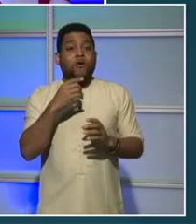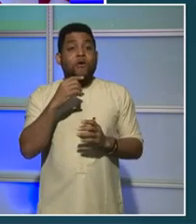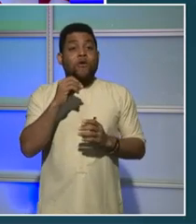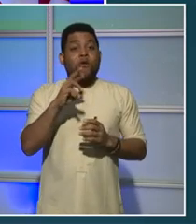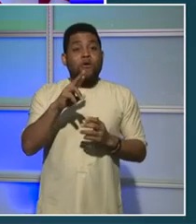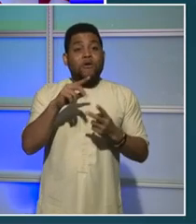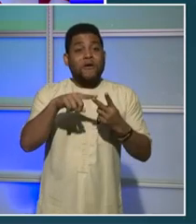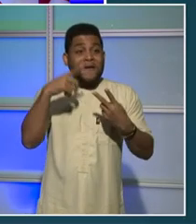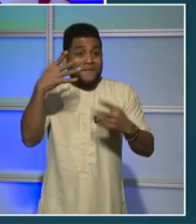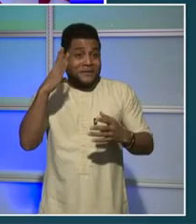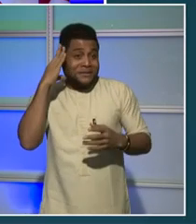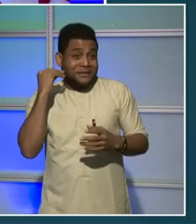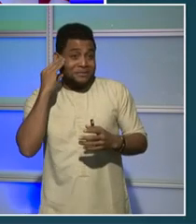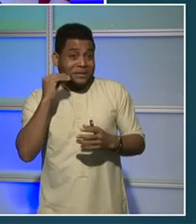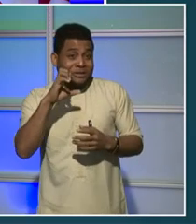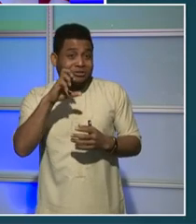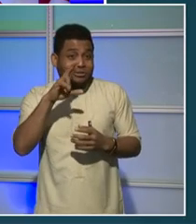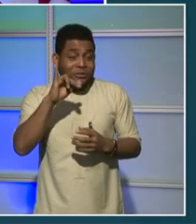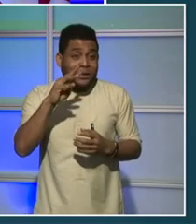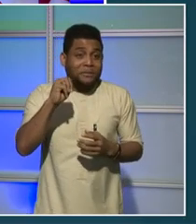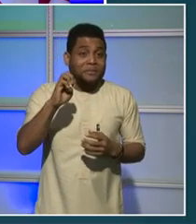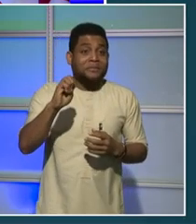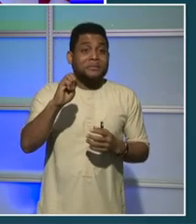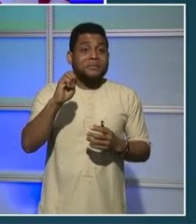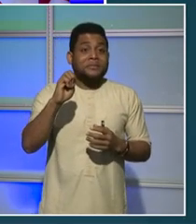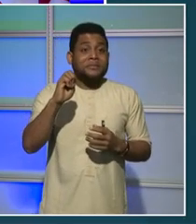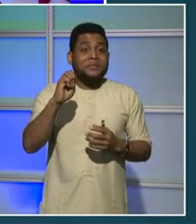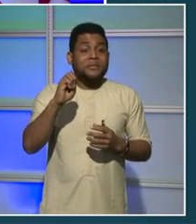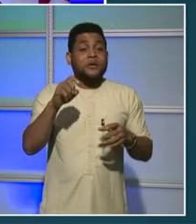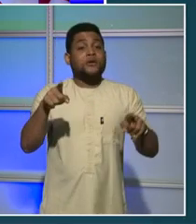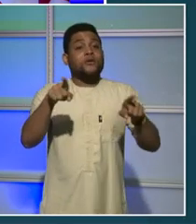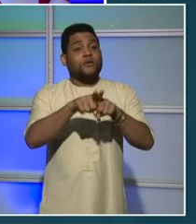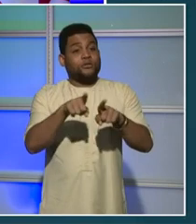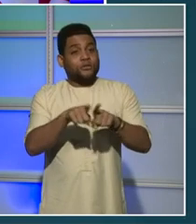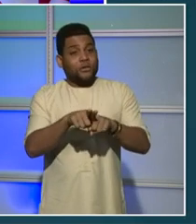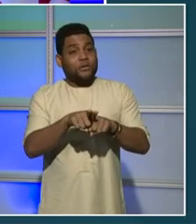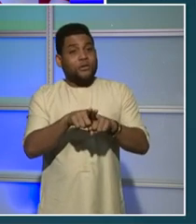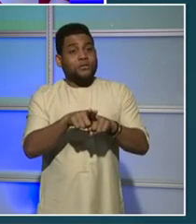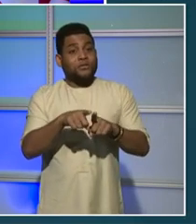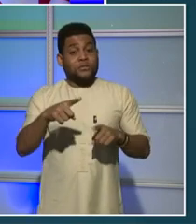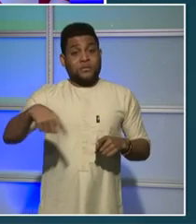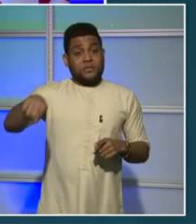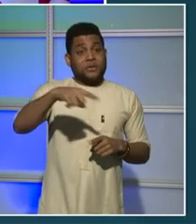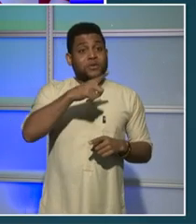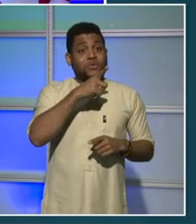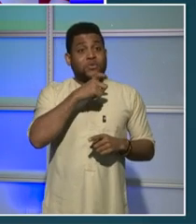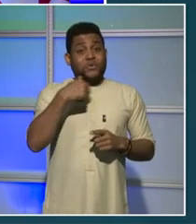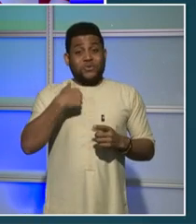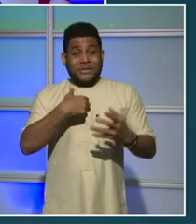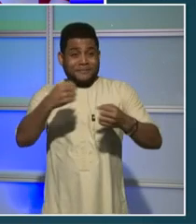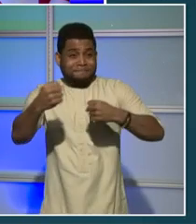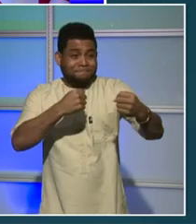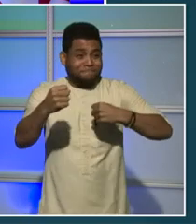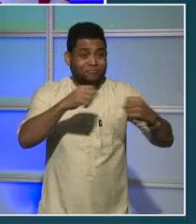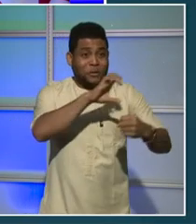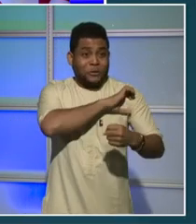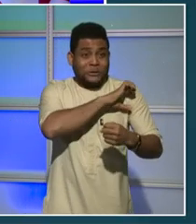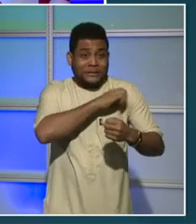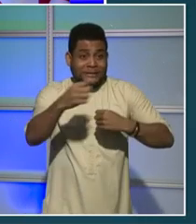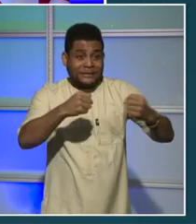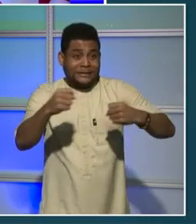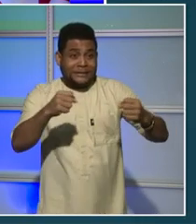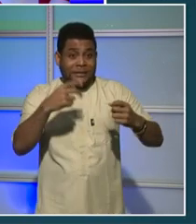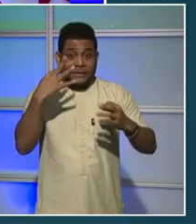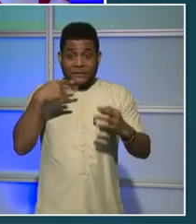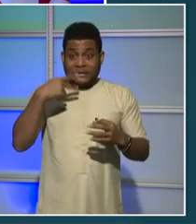opportunities. It's also about sending violence interrupters into community to intervene before situations escalate to the